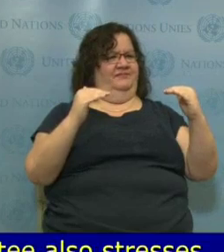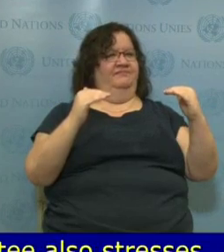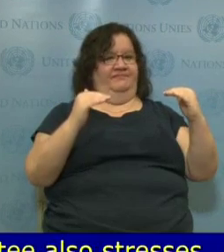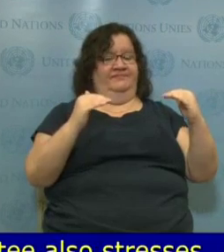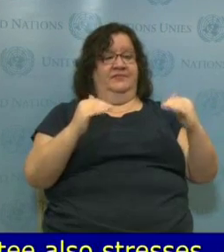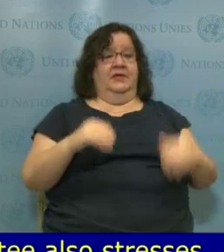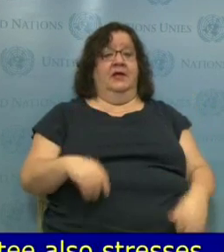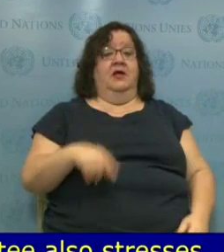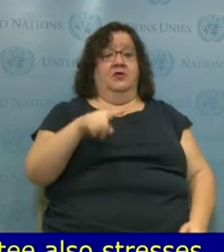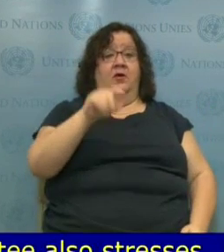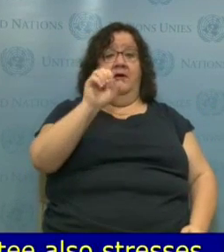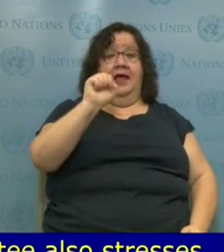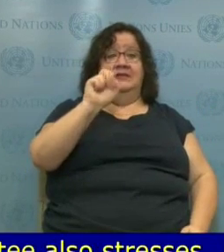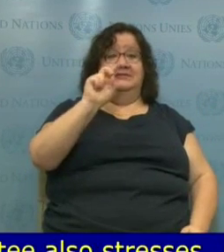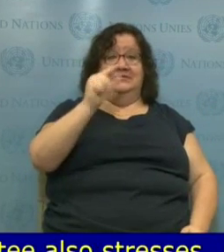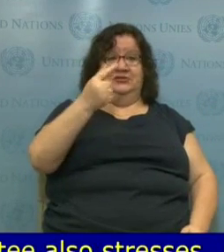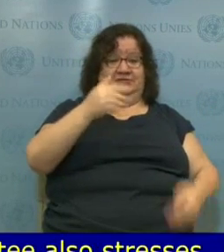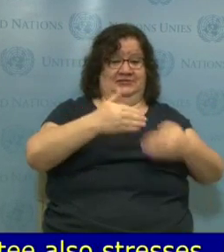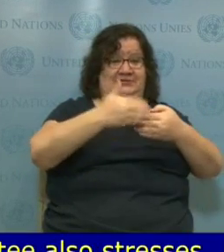international humanitarian law,